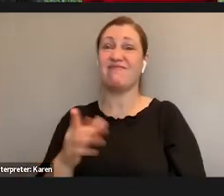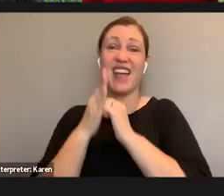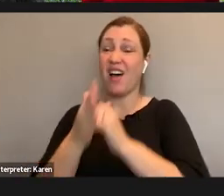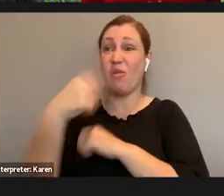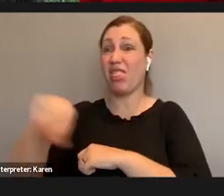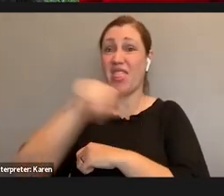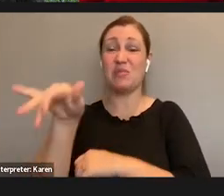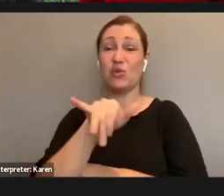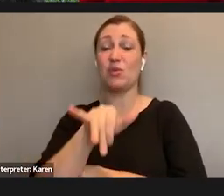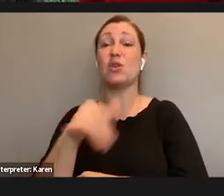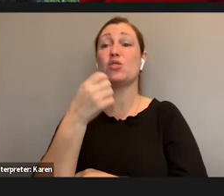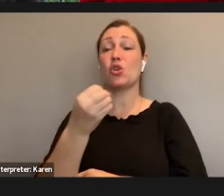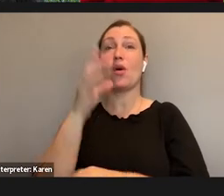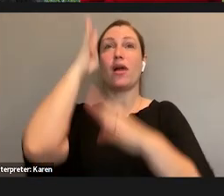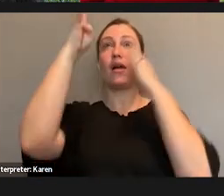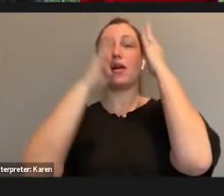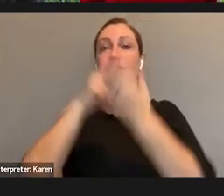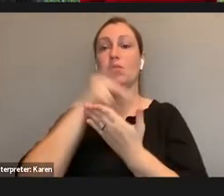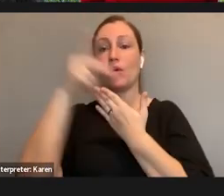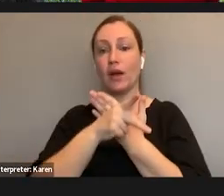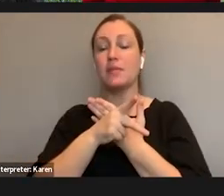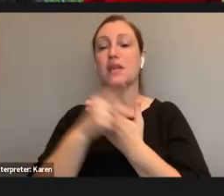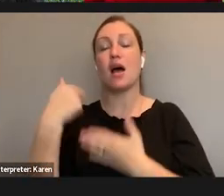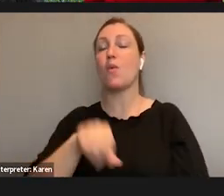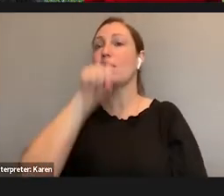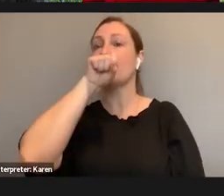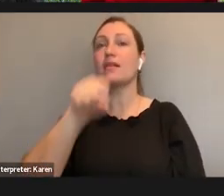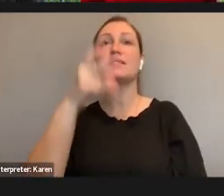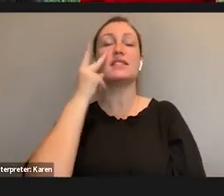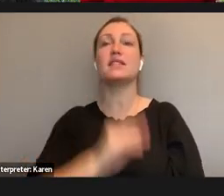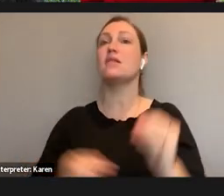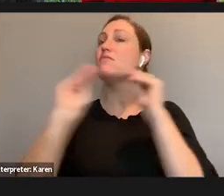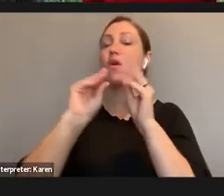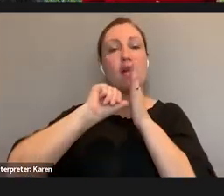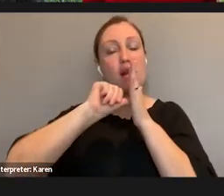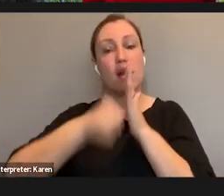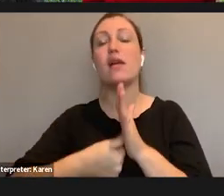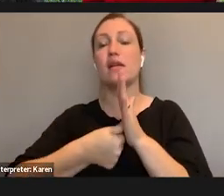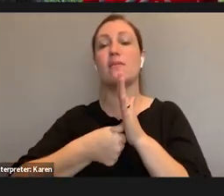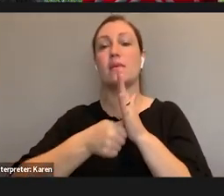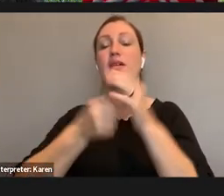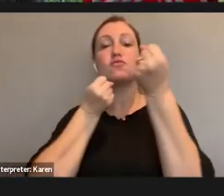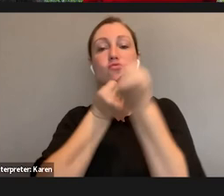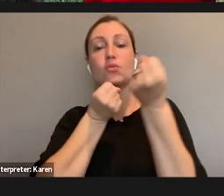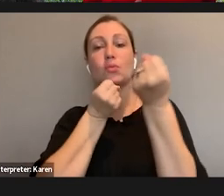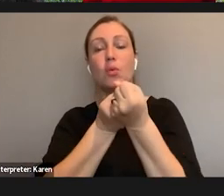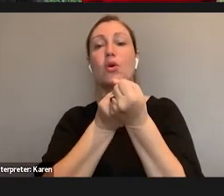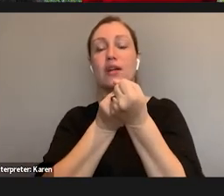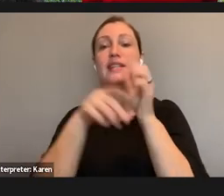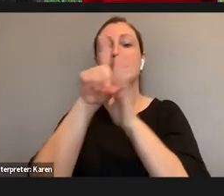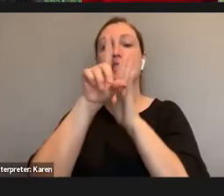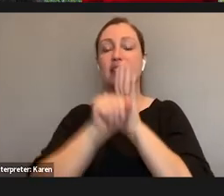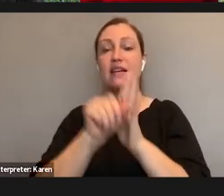in terms of innovative programs, I would love to see more emphasis put on supporting disabled